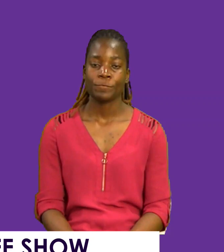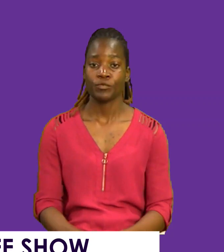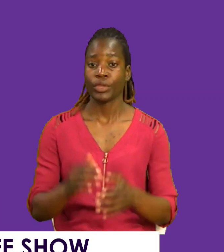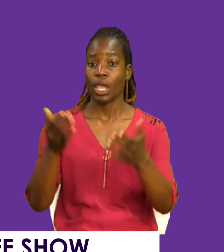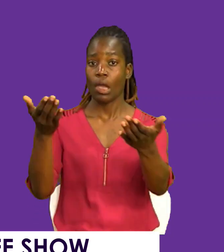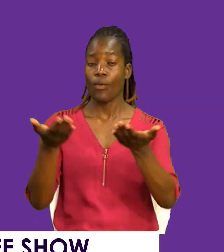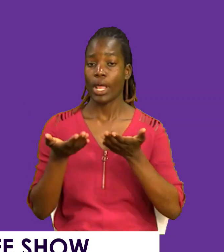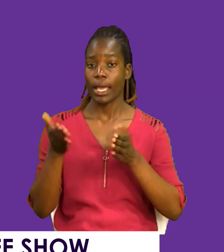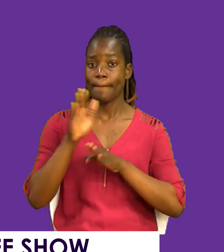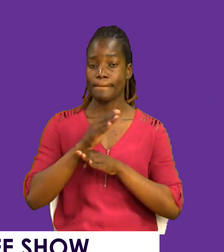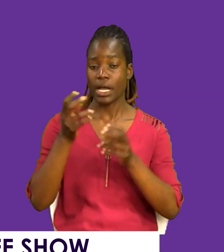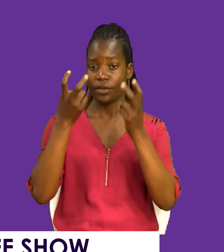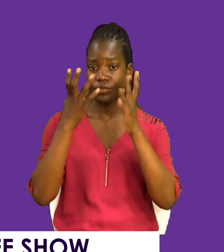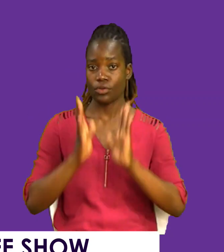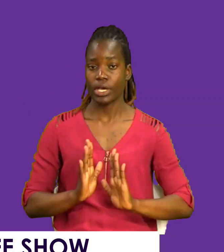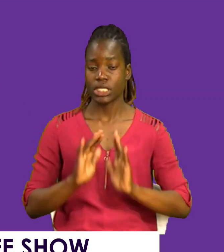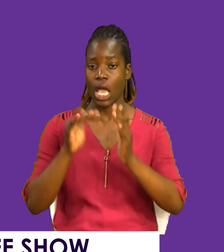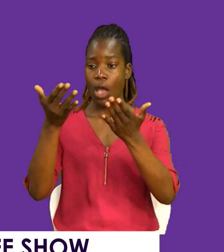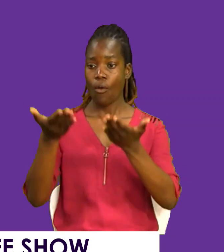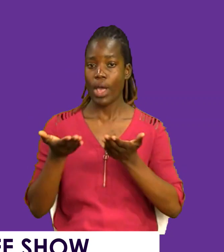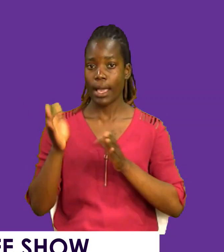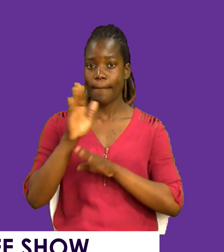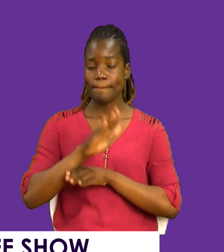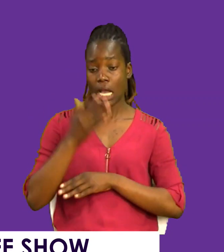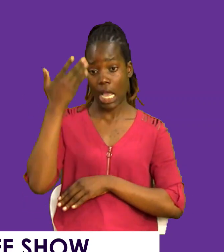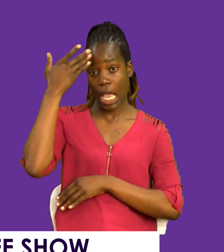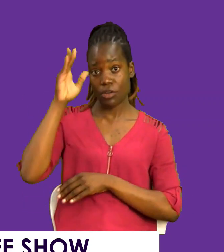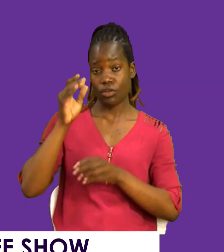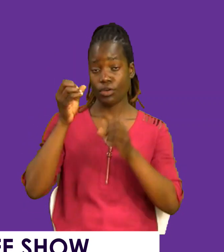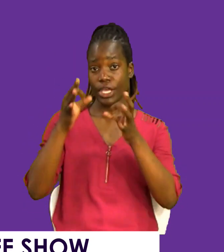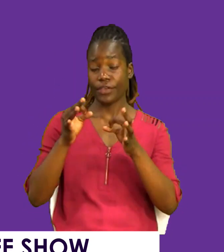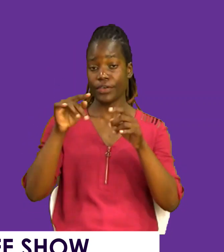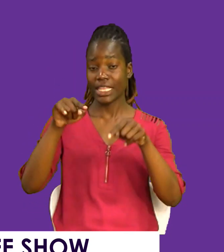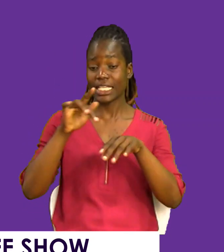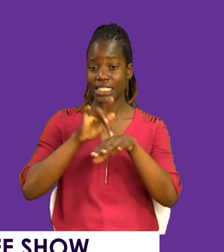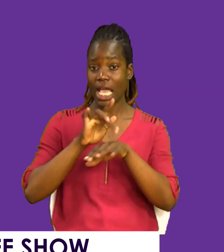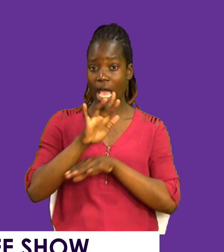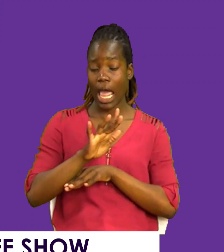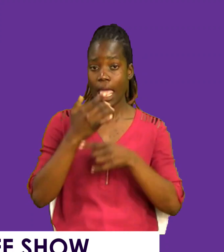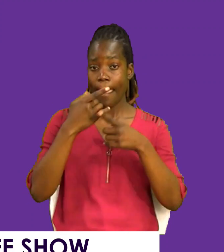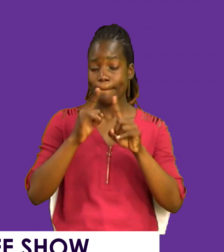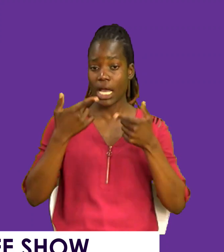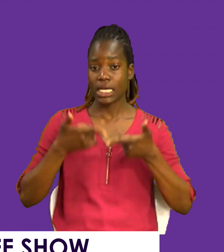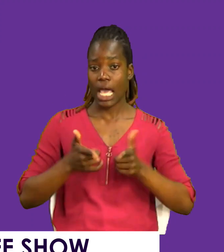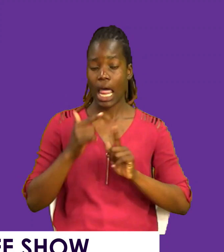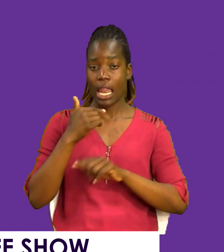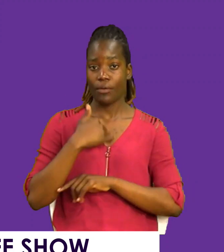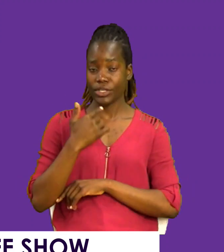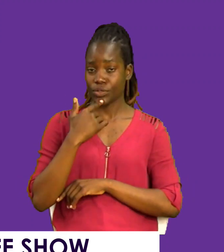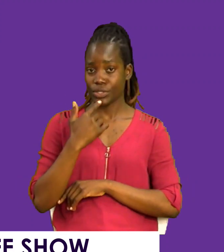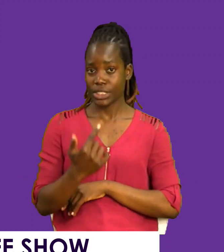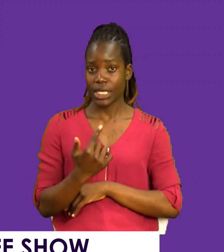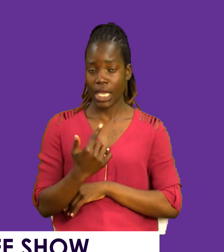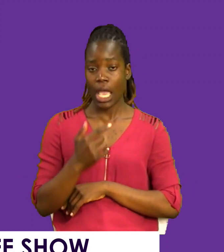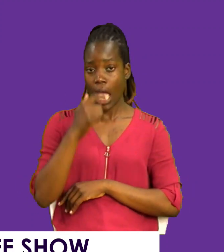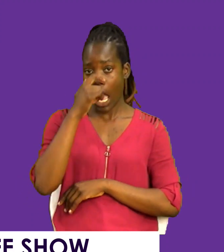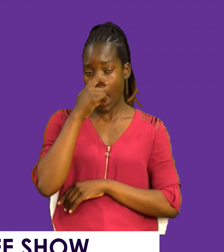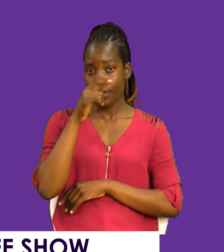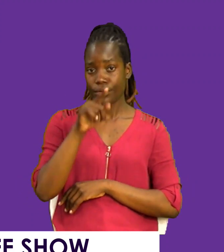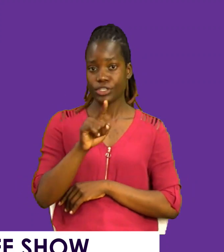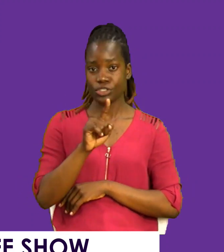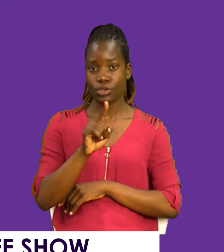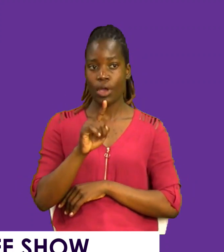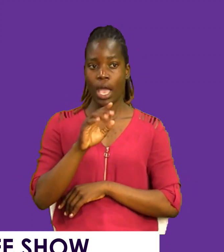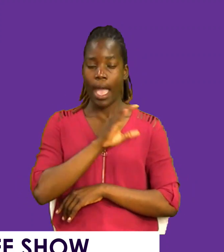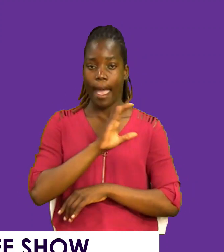Welcome back viewers! Welcome back viewers! I don't know whether this is too early, but allow me to say I wish you